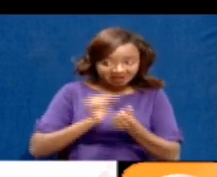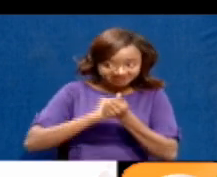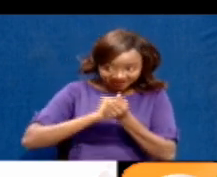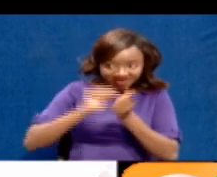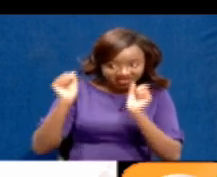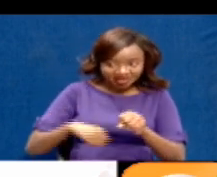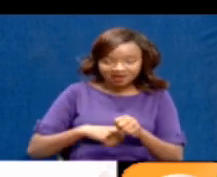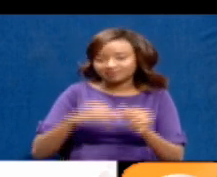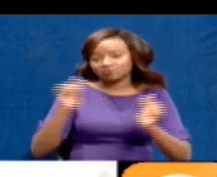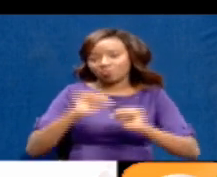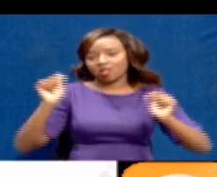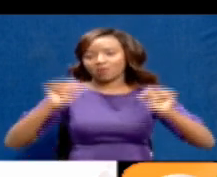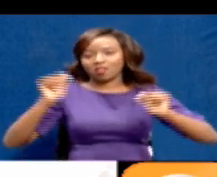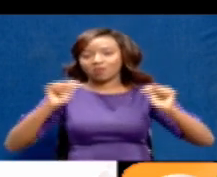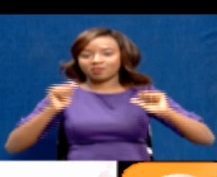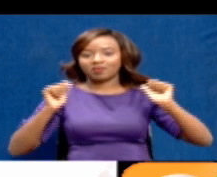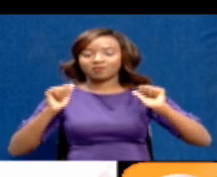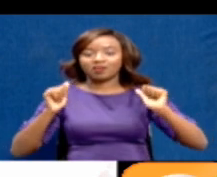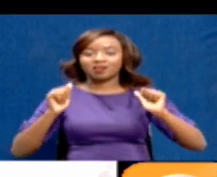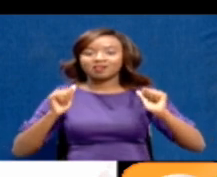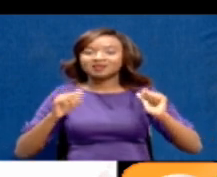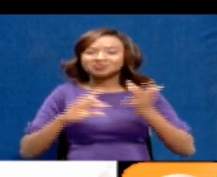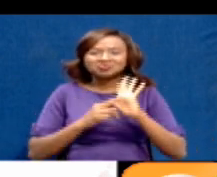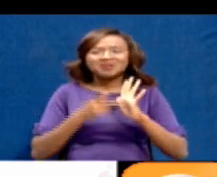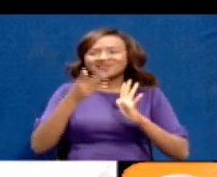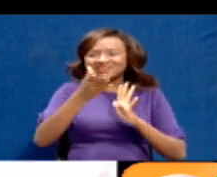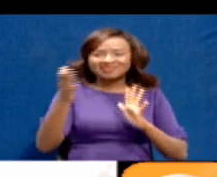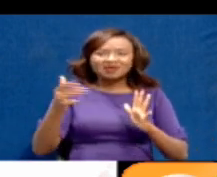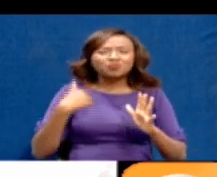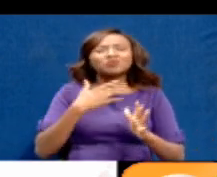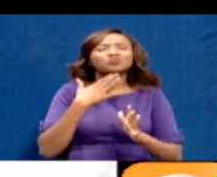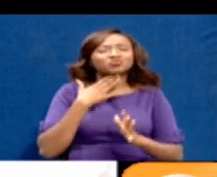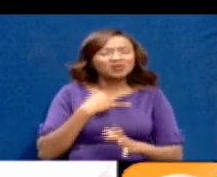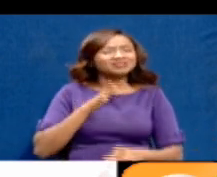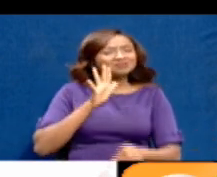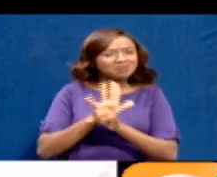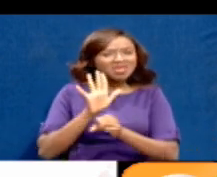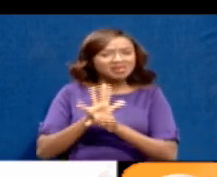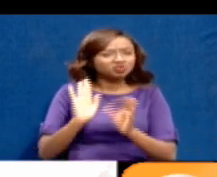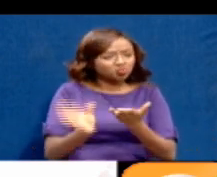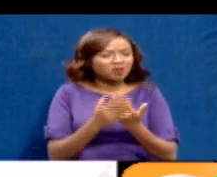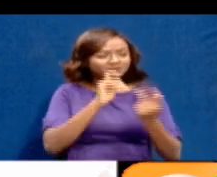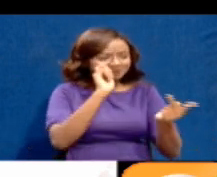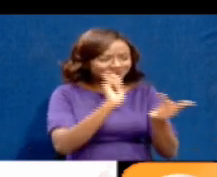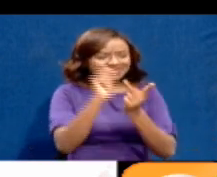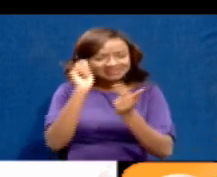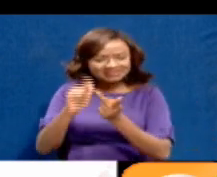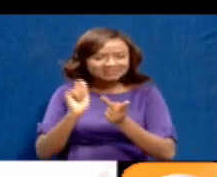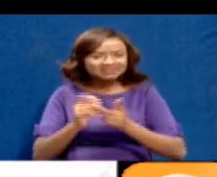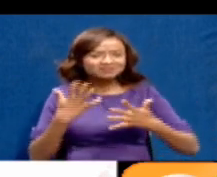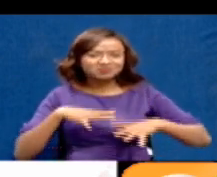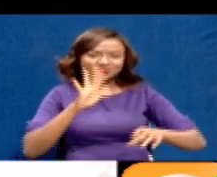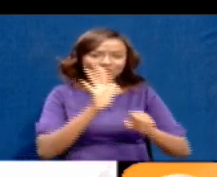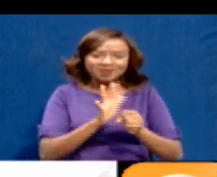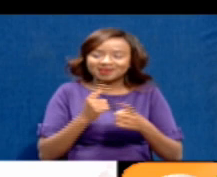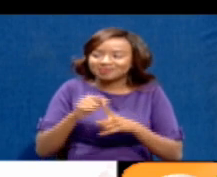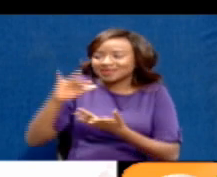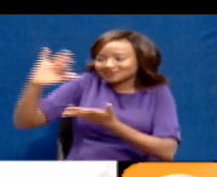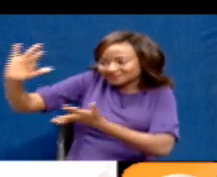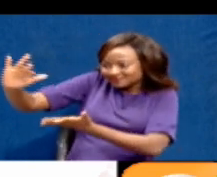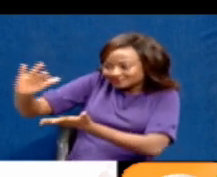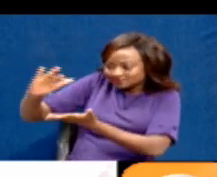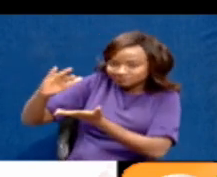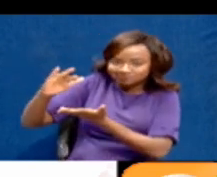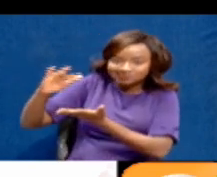So they are not available. You know, we would wish to have thousands and thousands of swabs and the VTM, but